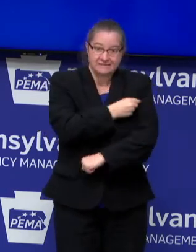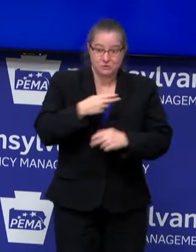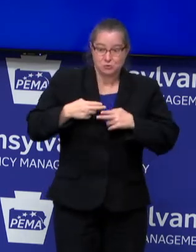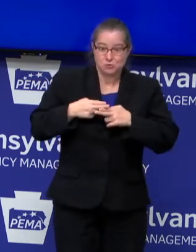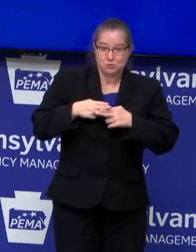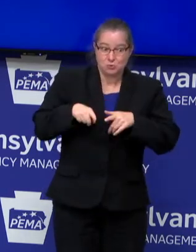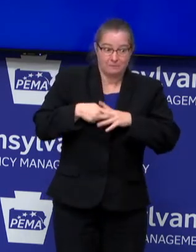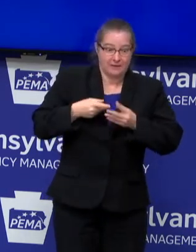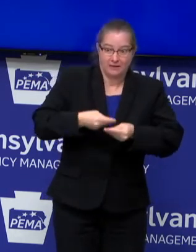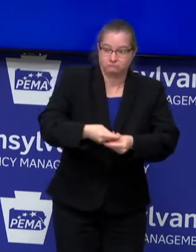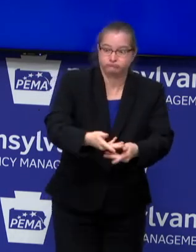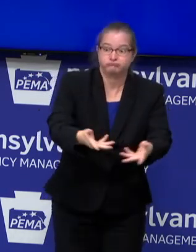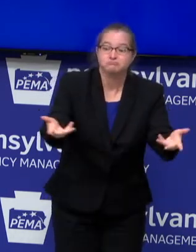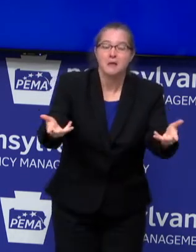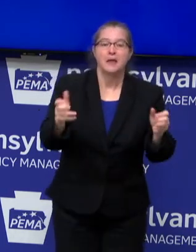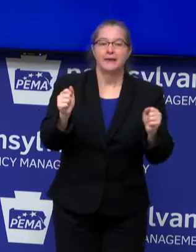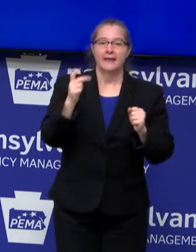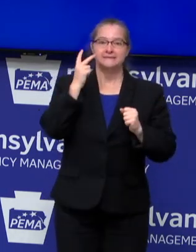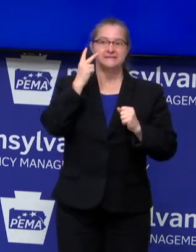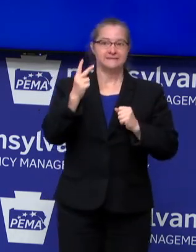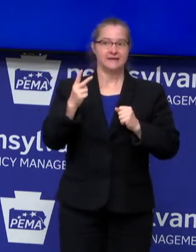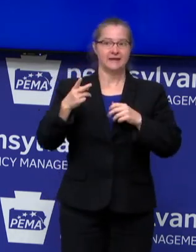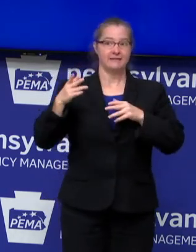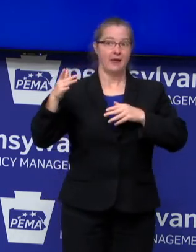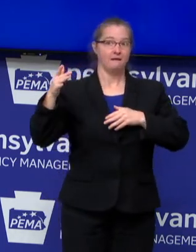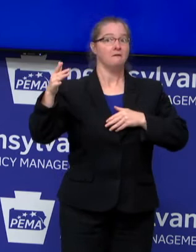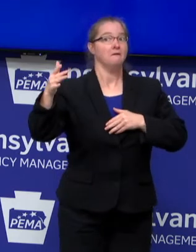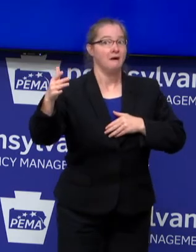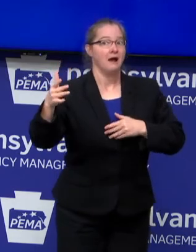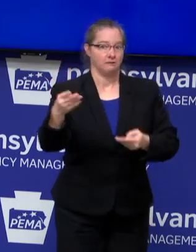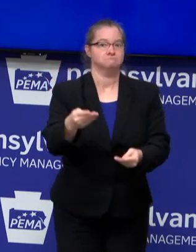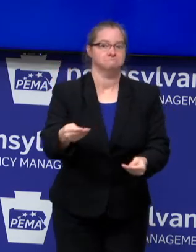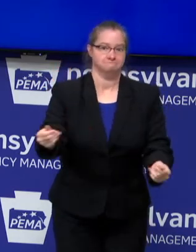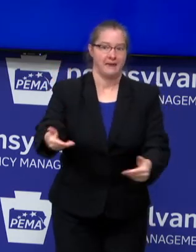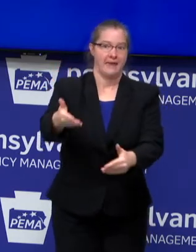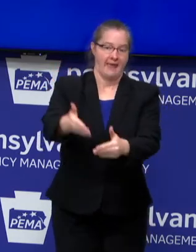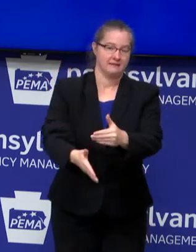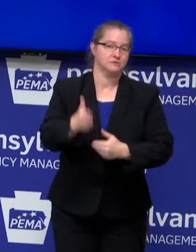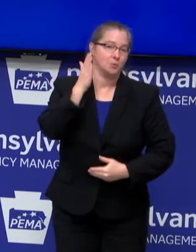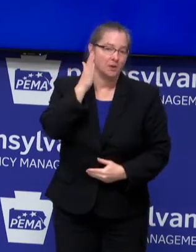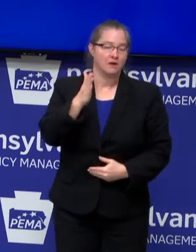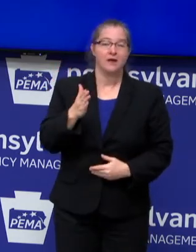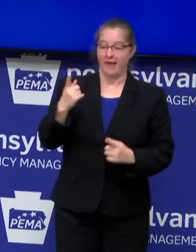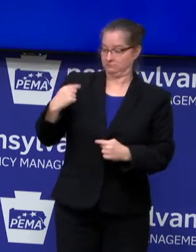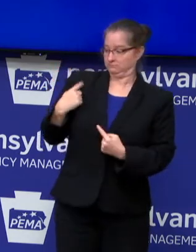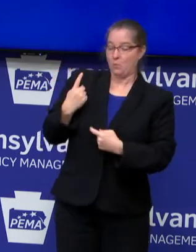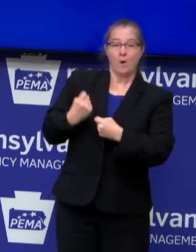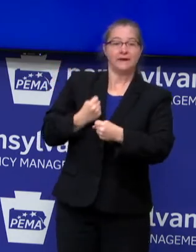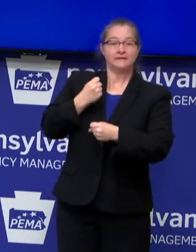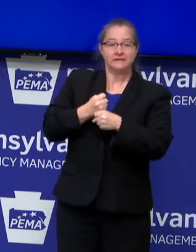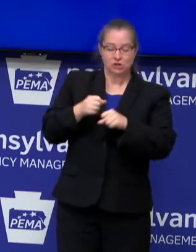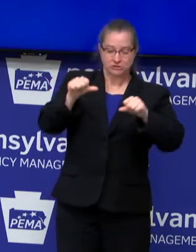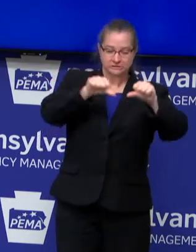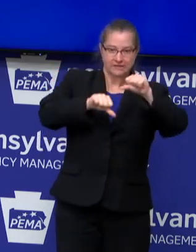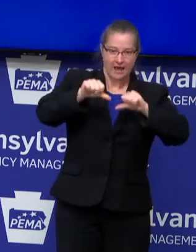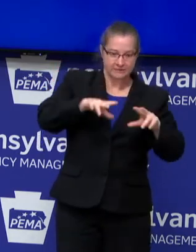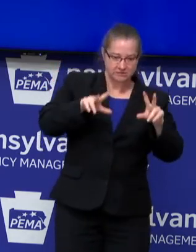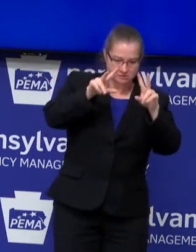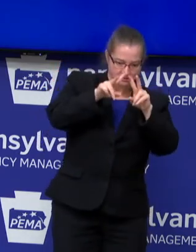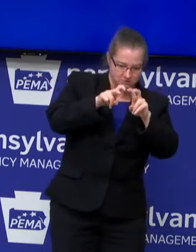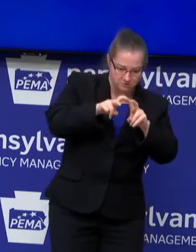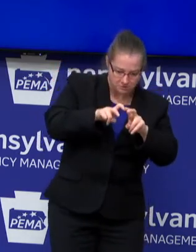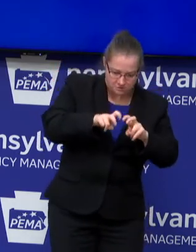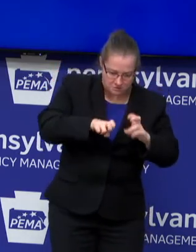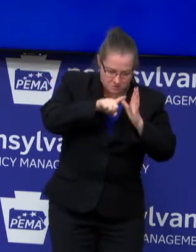shortly, we can at least see the end of the tunnel. And in the past year, scientists have been working nonstop to understand more about the